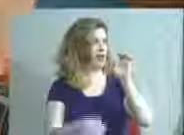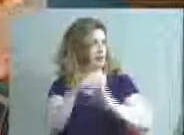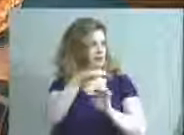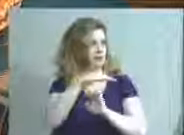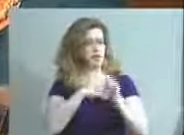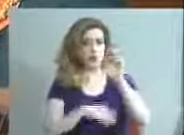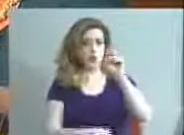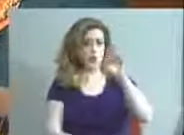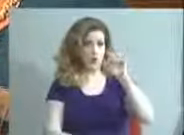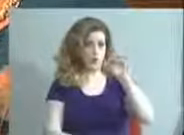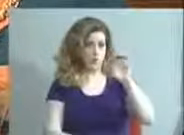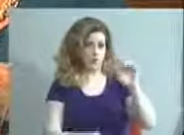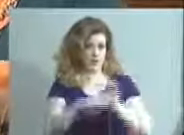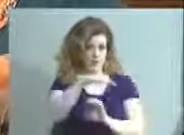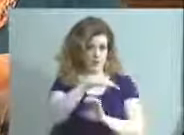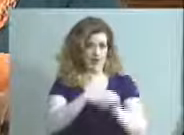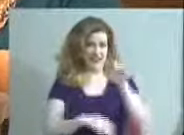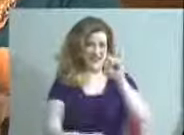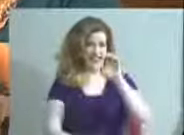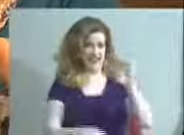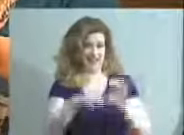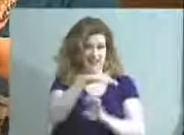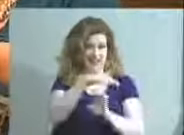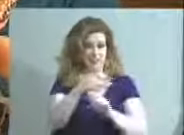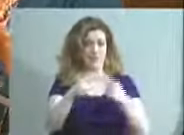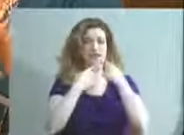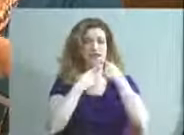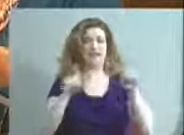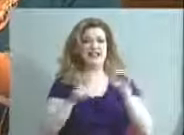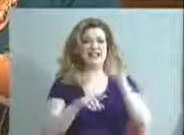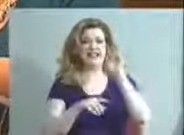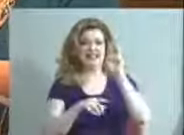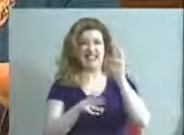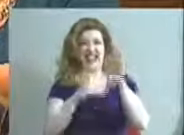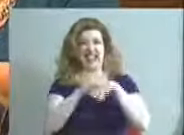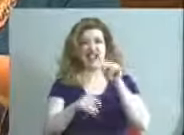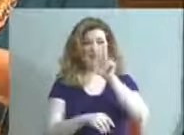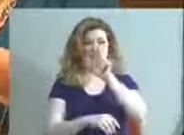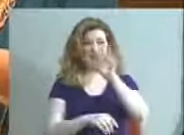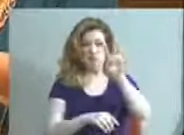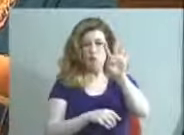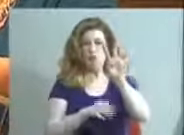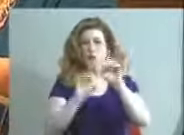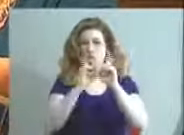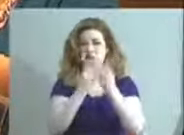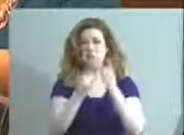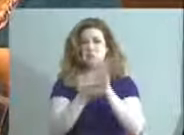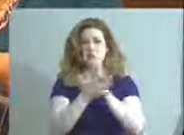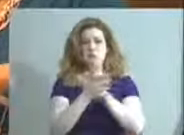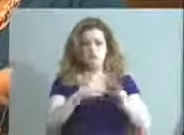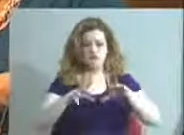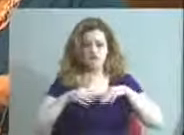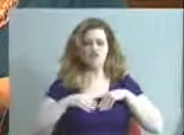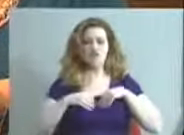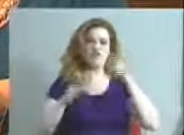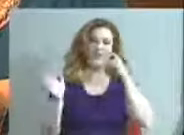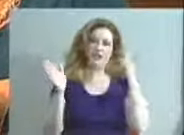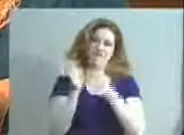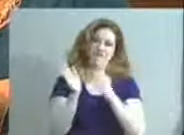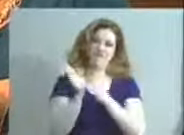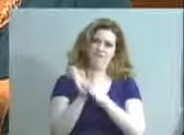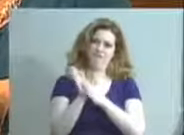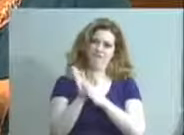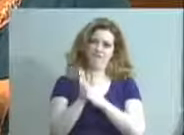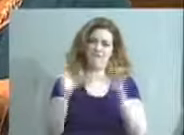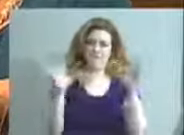Elementary, Lane Elementary are now six of 34 District schools that have received the Distinguished Designation. The